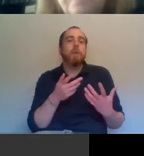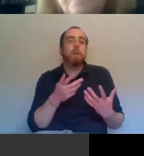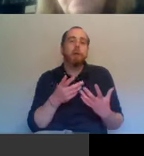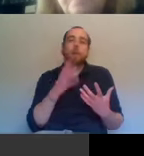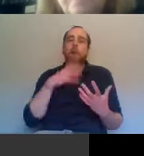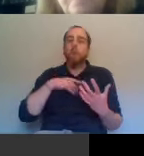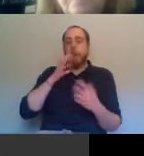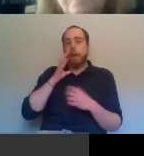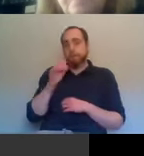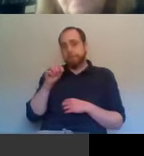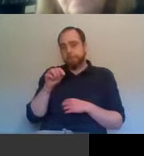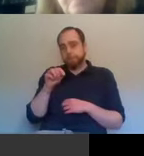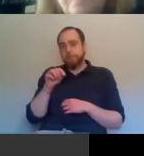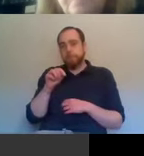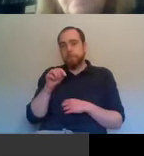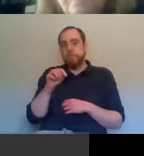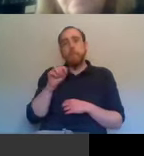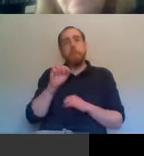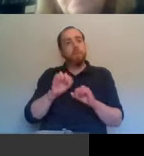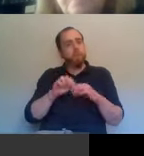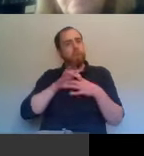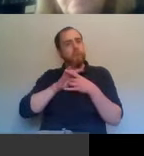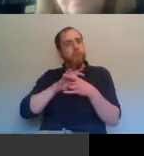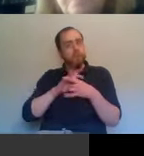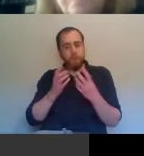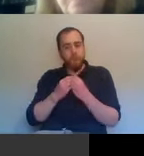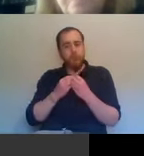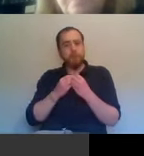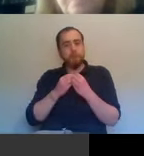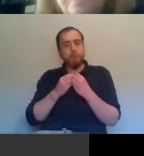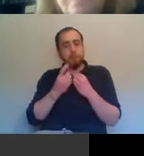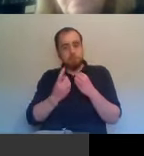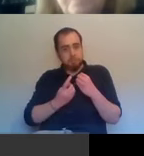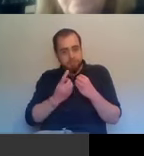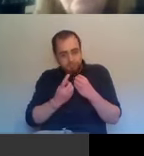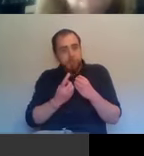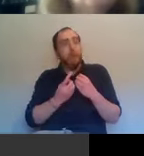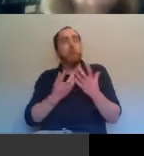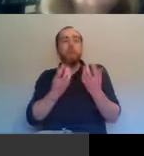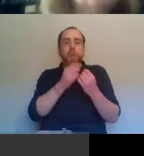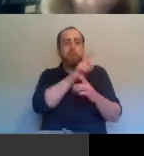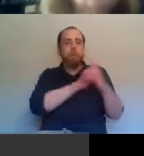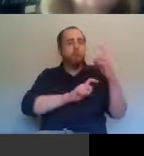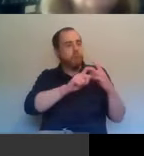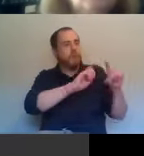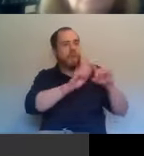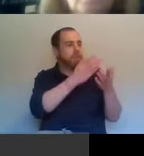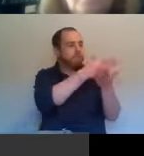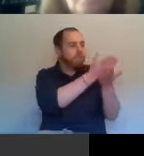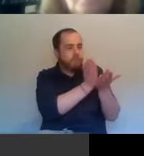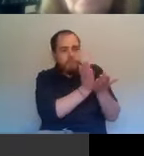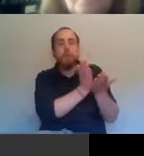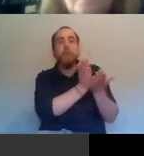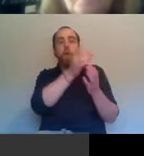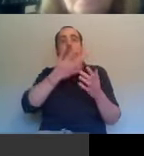with it, with this place and, um, with various different sort of sections of the community. I mean, you've talked about civil rights, you know, we know